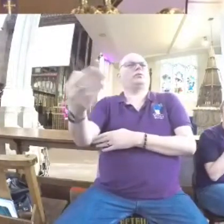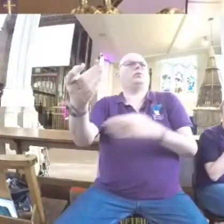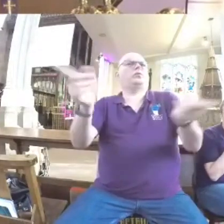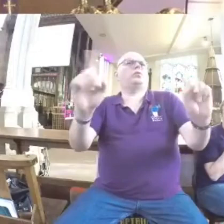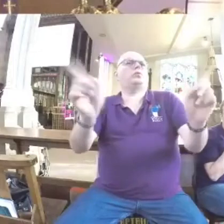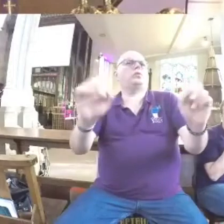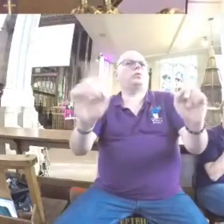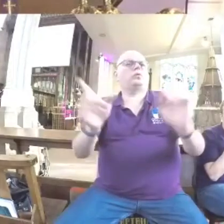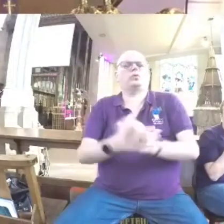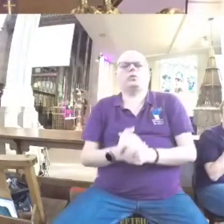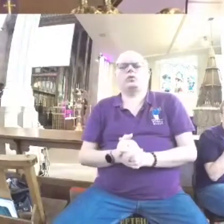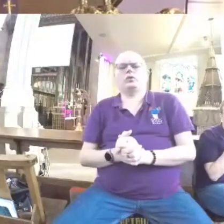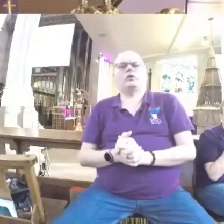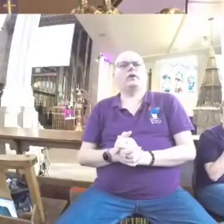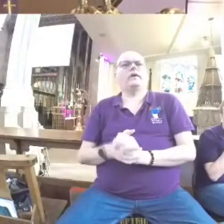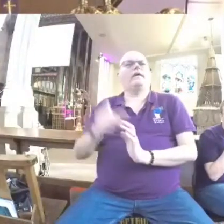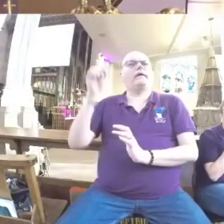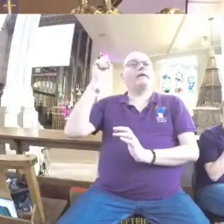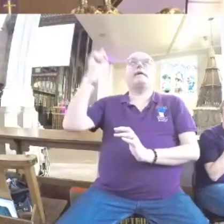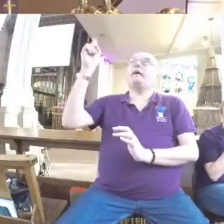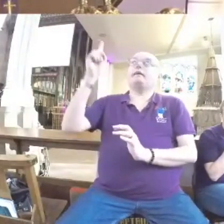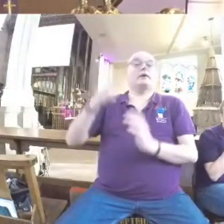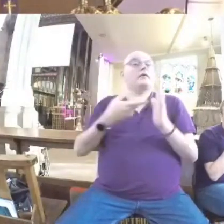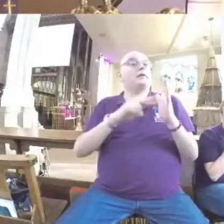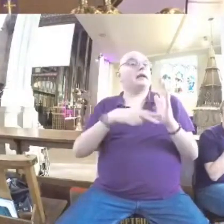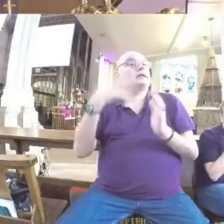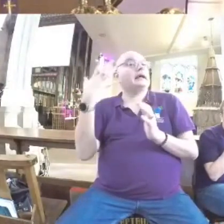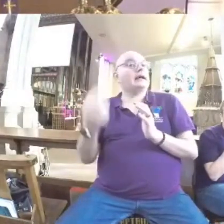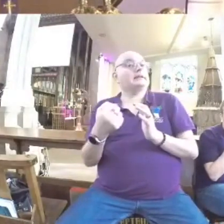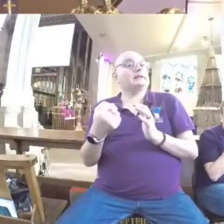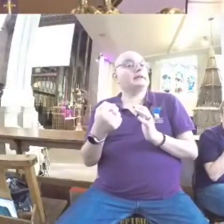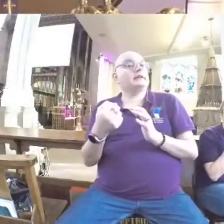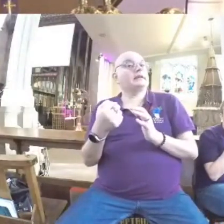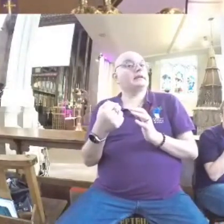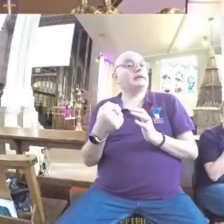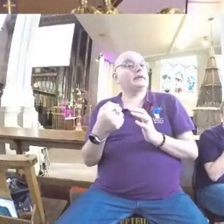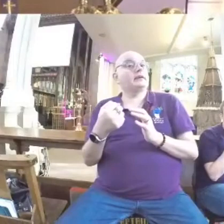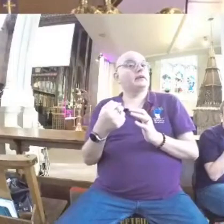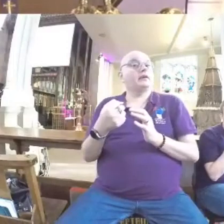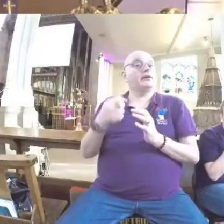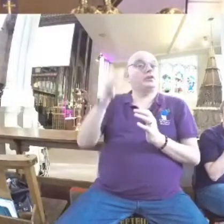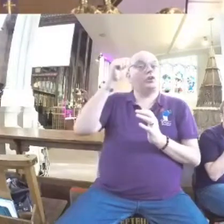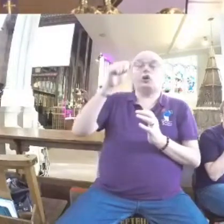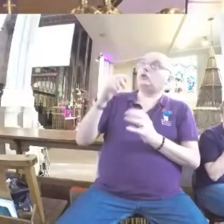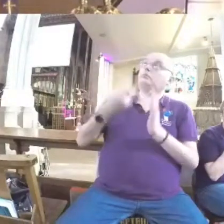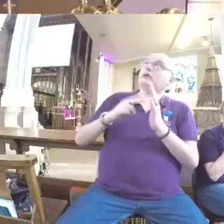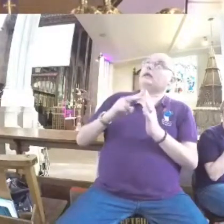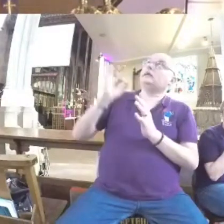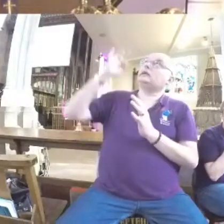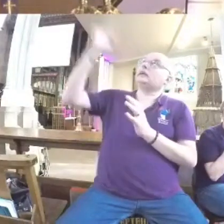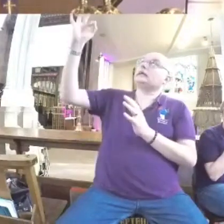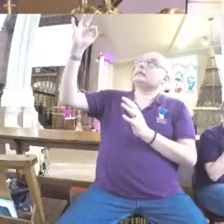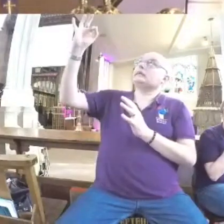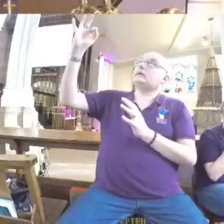months, years? God has a plan for you. Are you going to find out what it is? Or are you going to